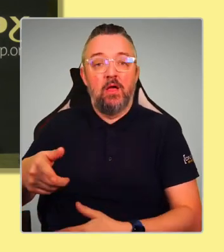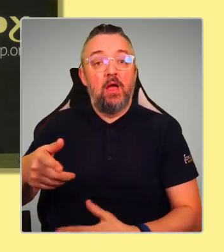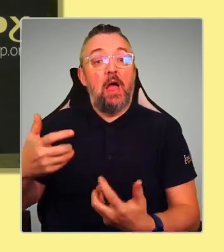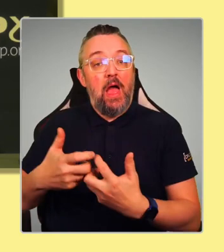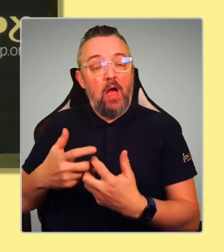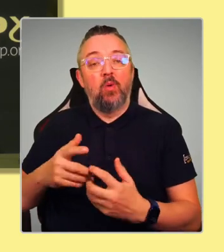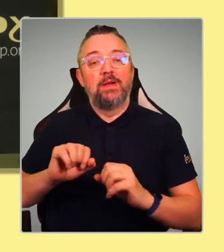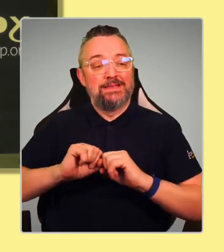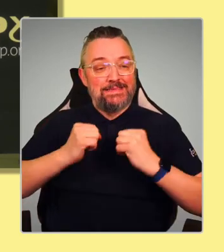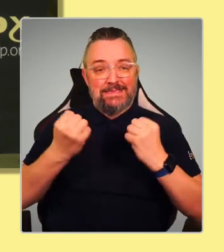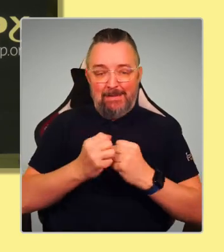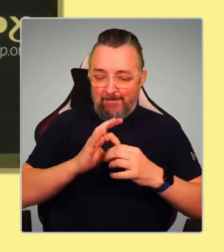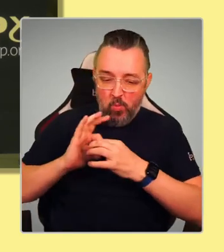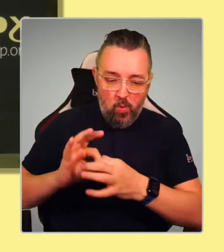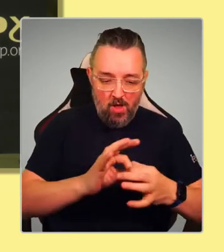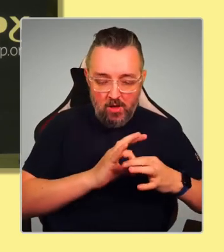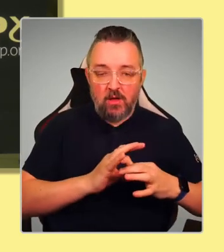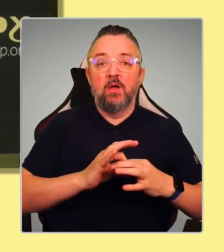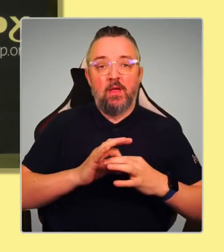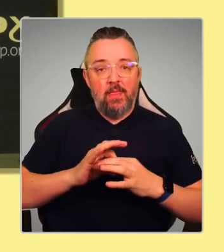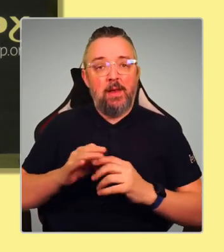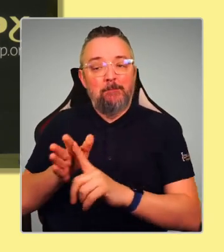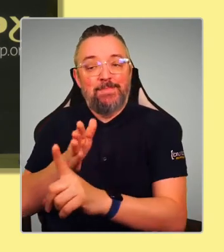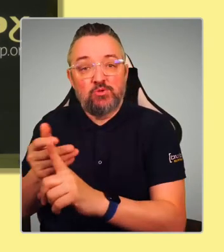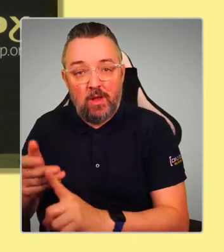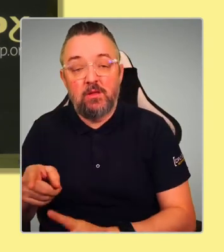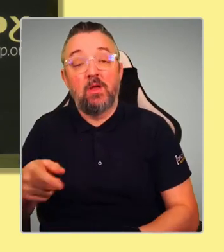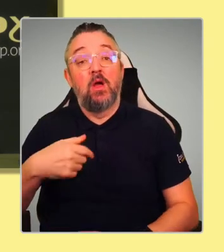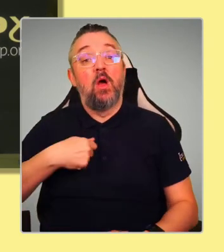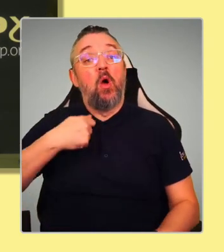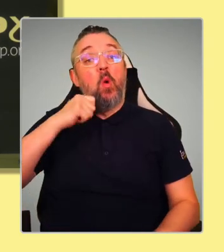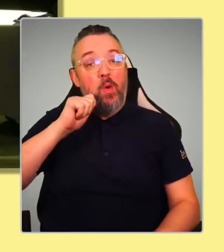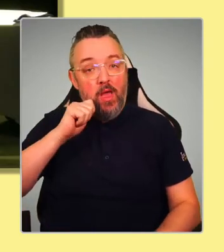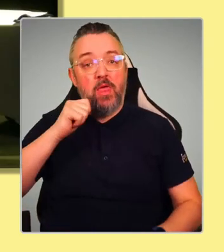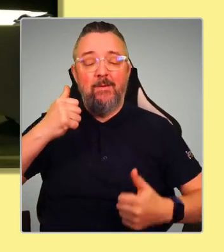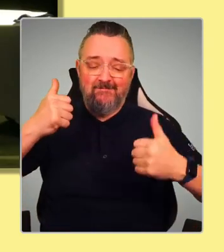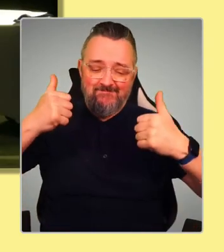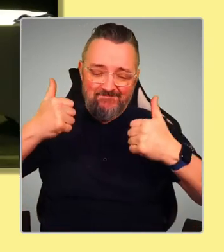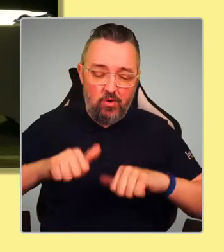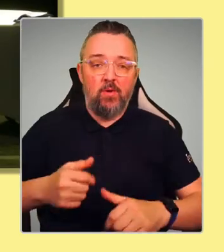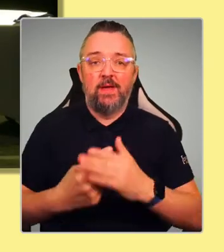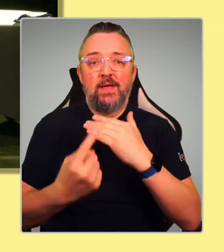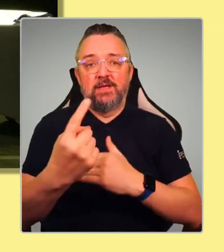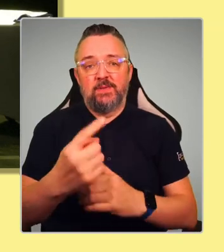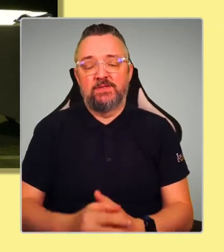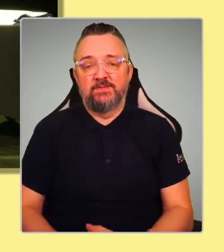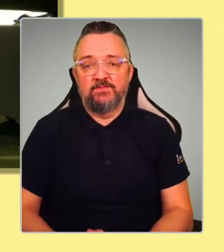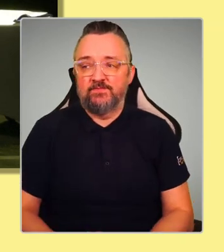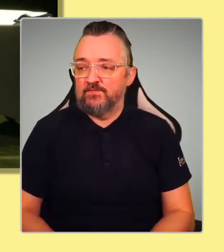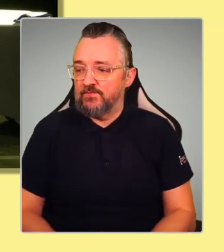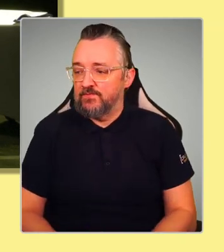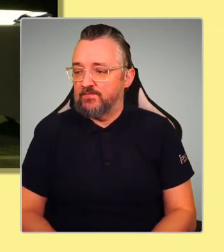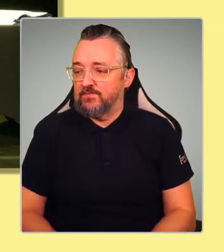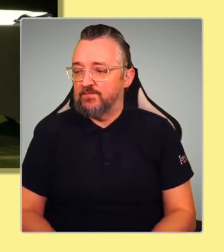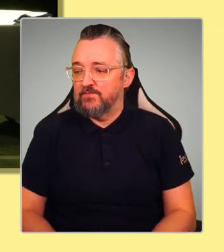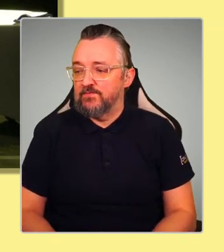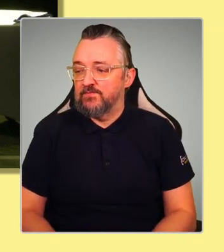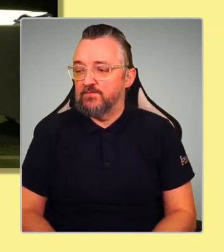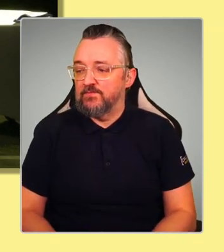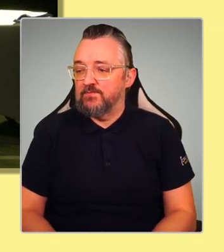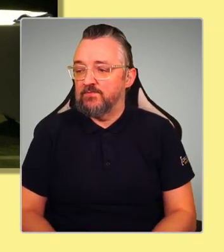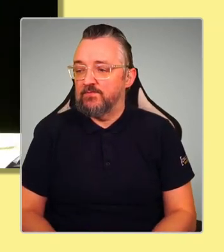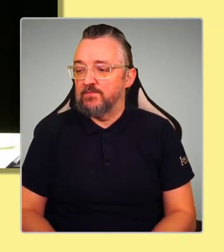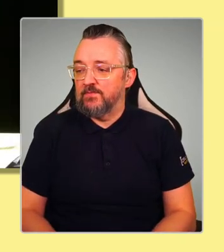through persuasion. And I think we will get to independence as a result. Thanks. Thanks very much. And Hunter?